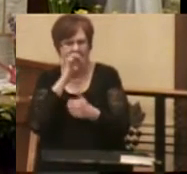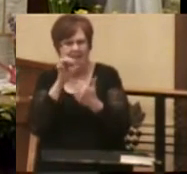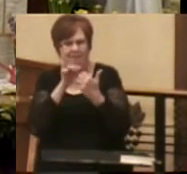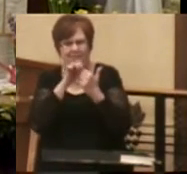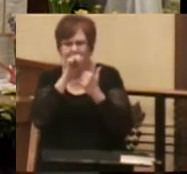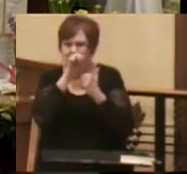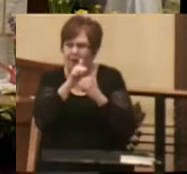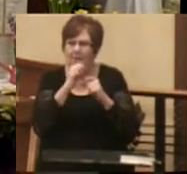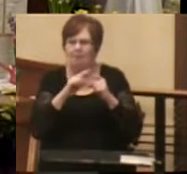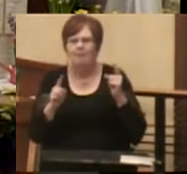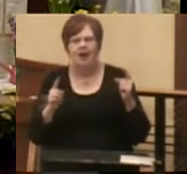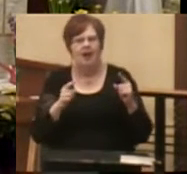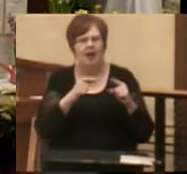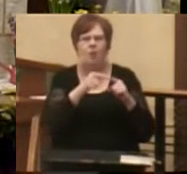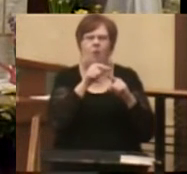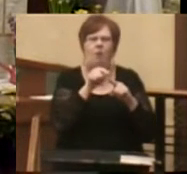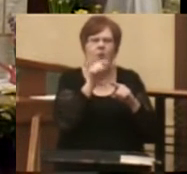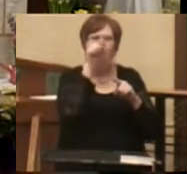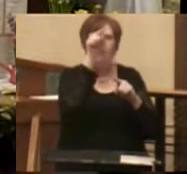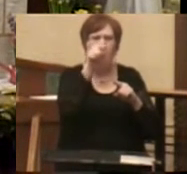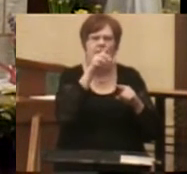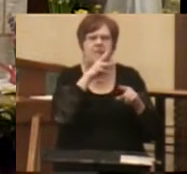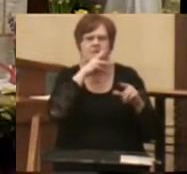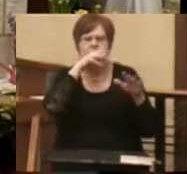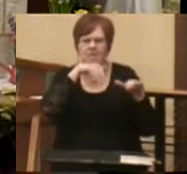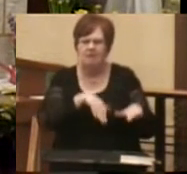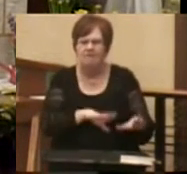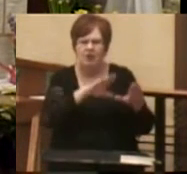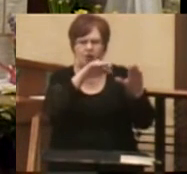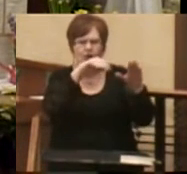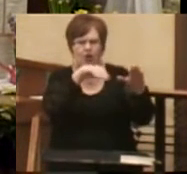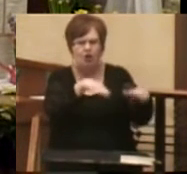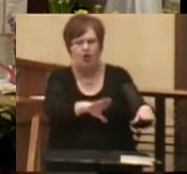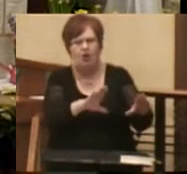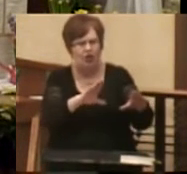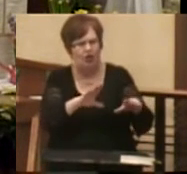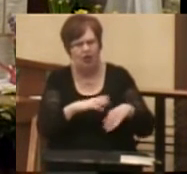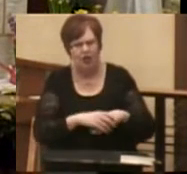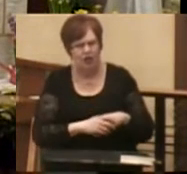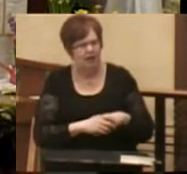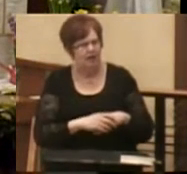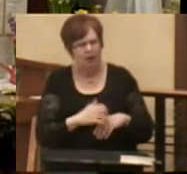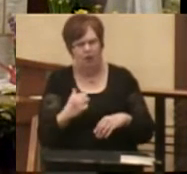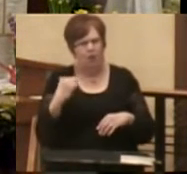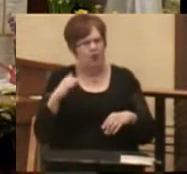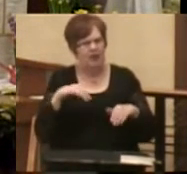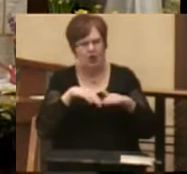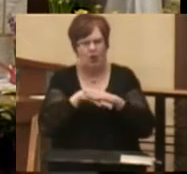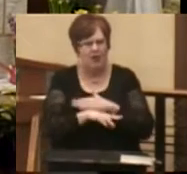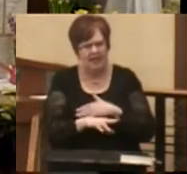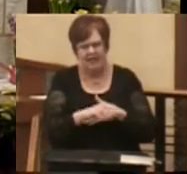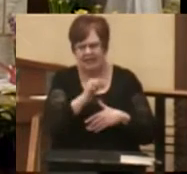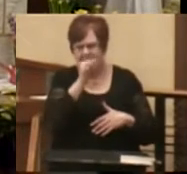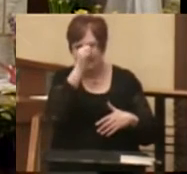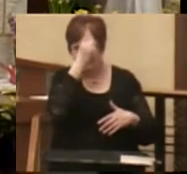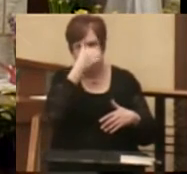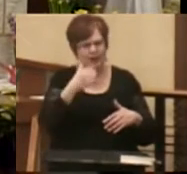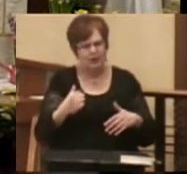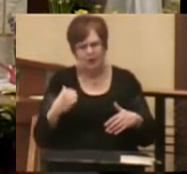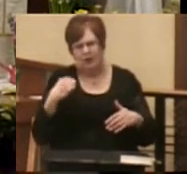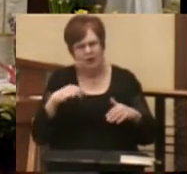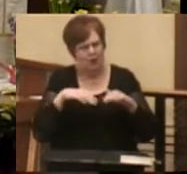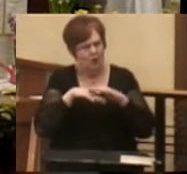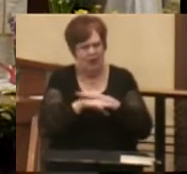away, but it was across this river. The Indians would not enter into the river because they believed that evil spirits